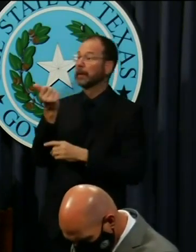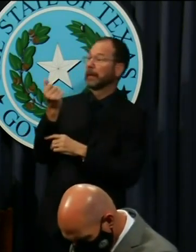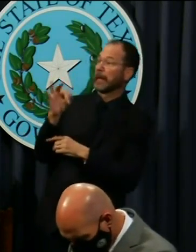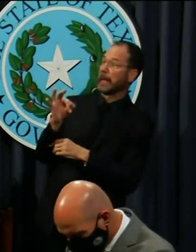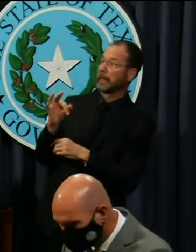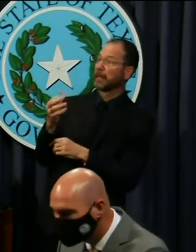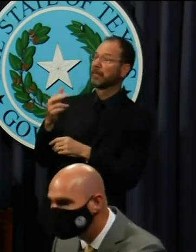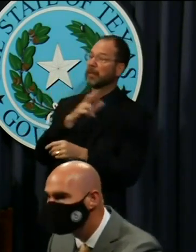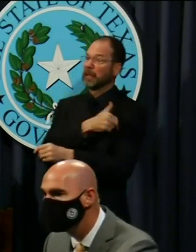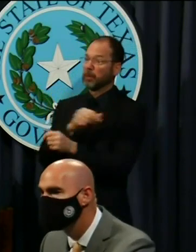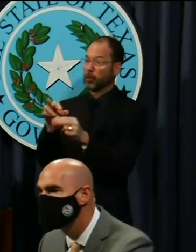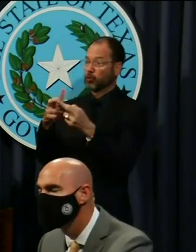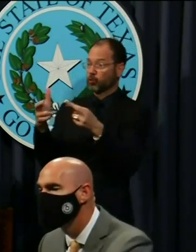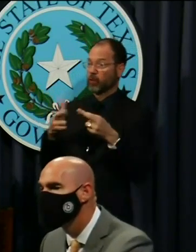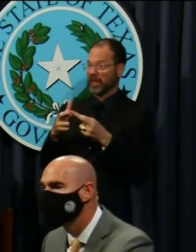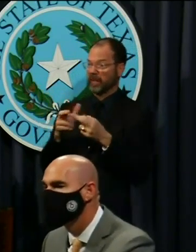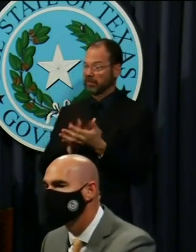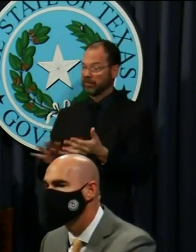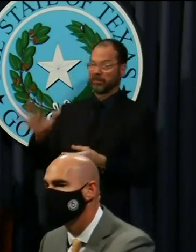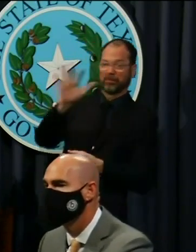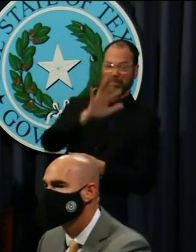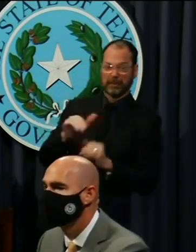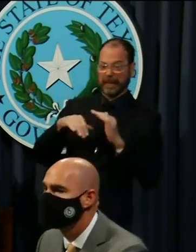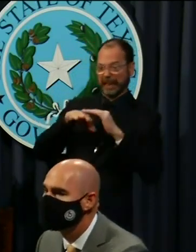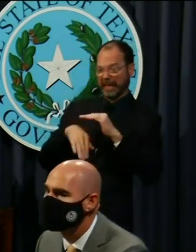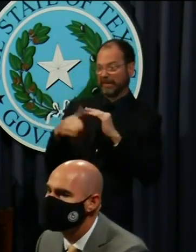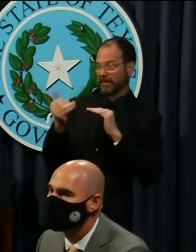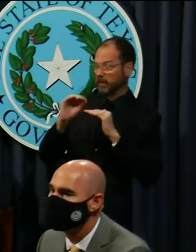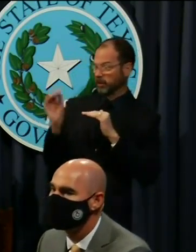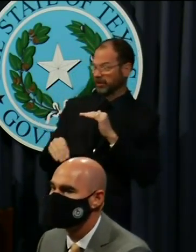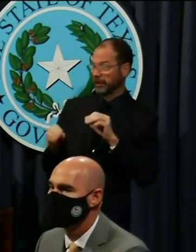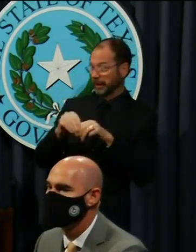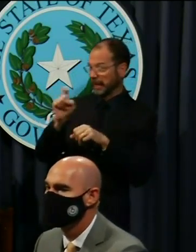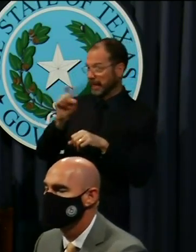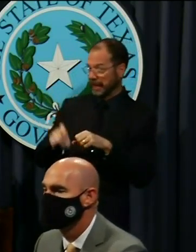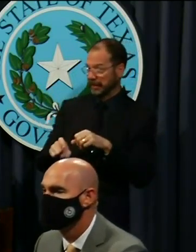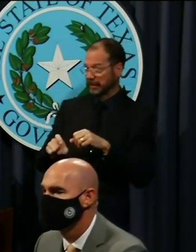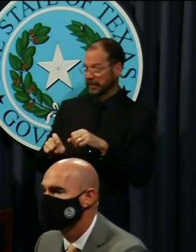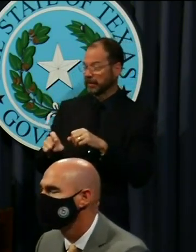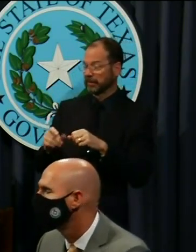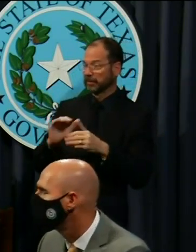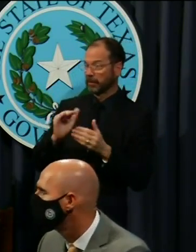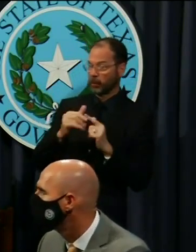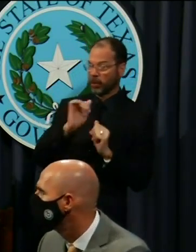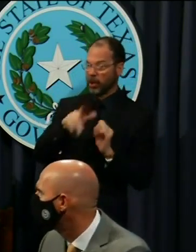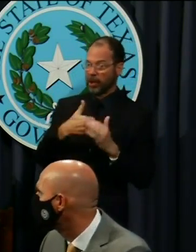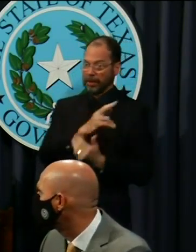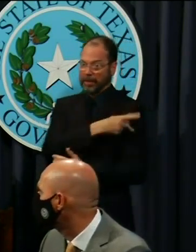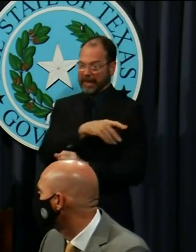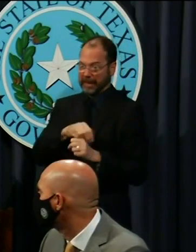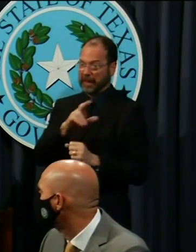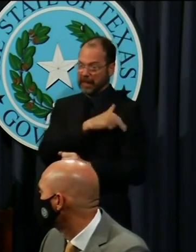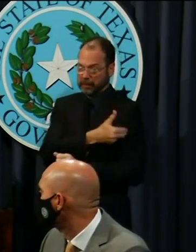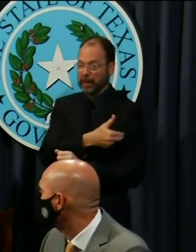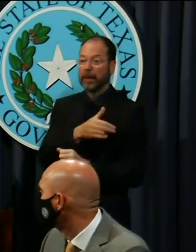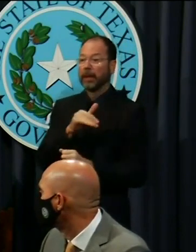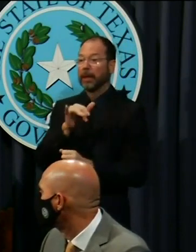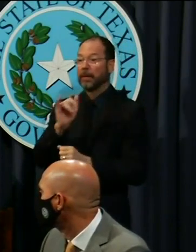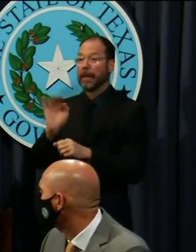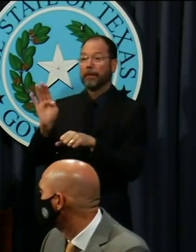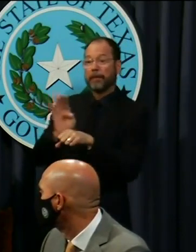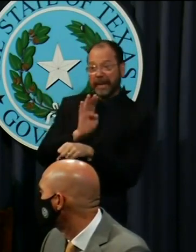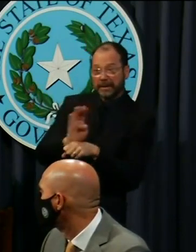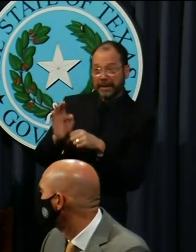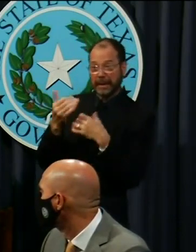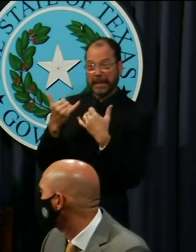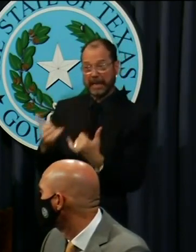hospital regions where COVID hospitalizations are less than 15% of all hospitalizations, the following business categories